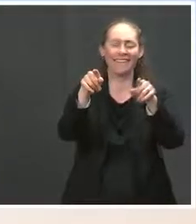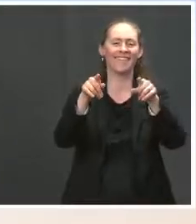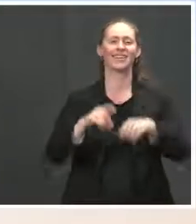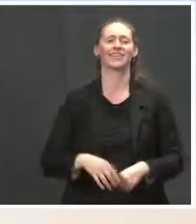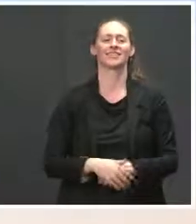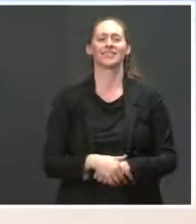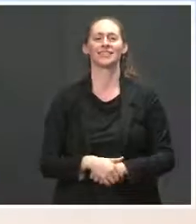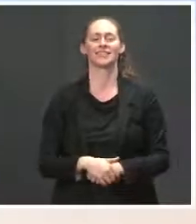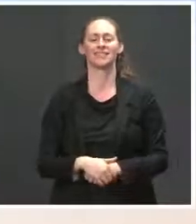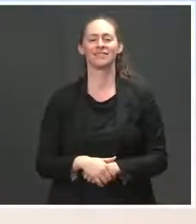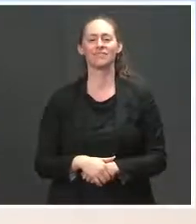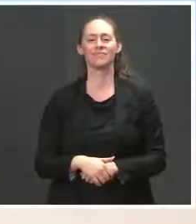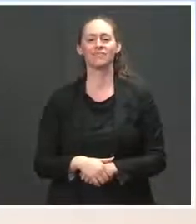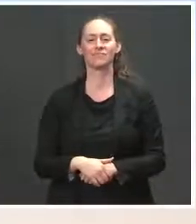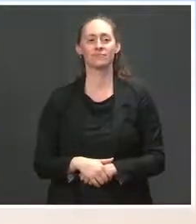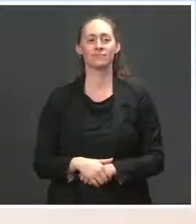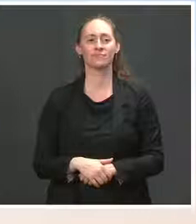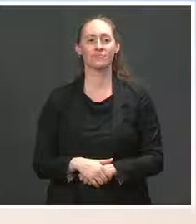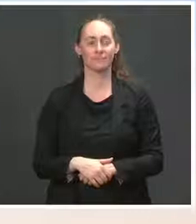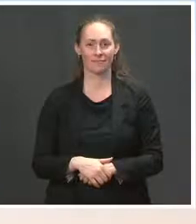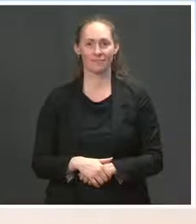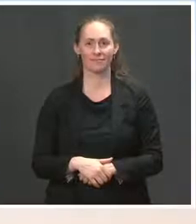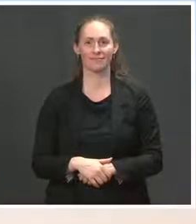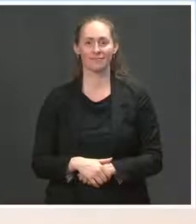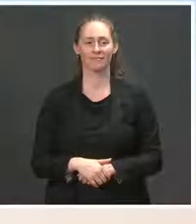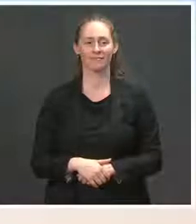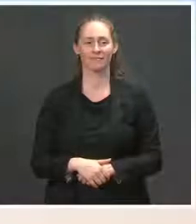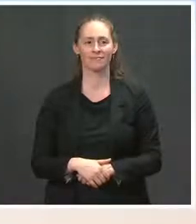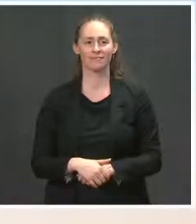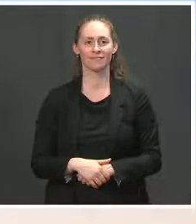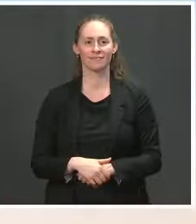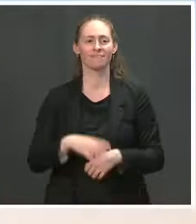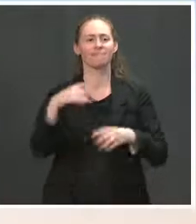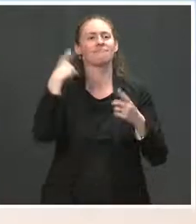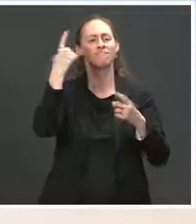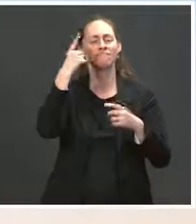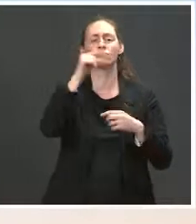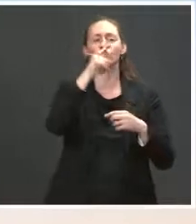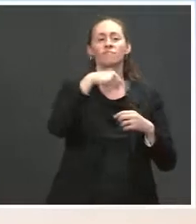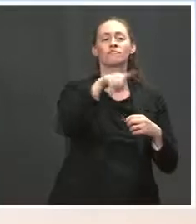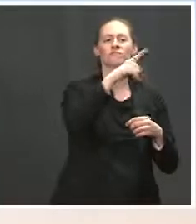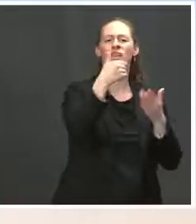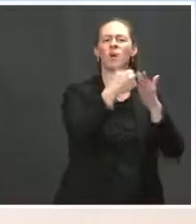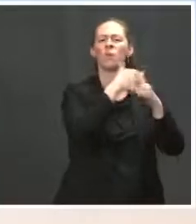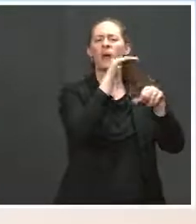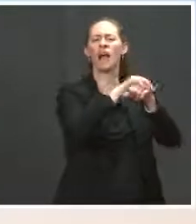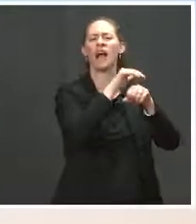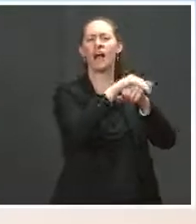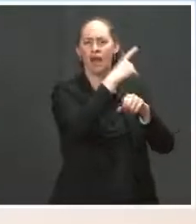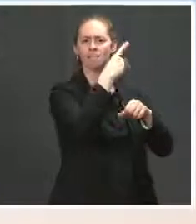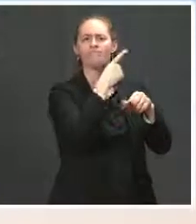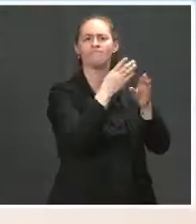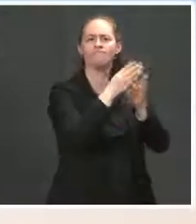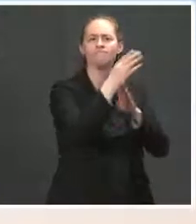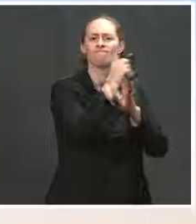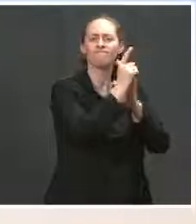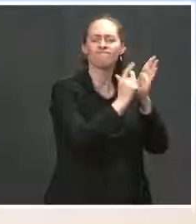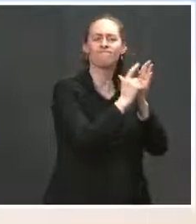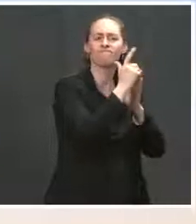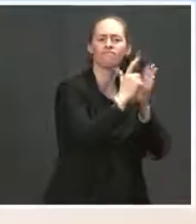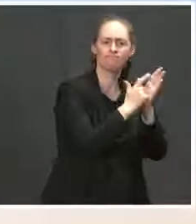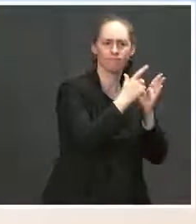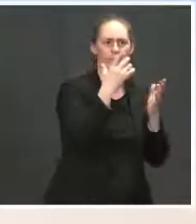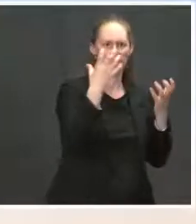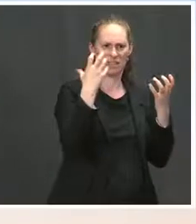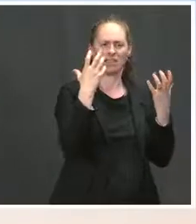Go ahead. Emily. so much. So lawmakers from across New England are pushing for funding for high-speed rail line between New